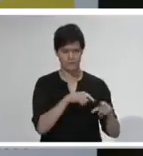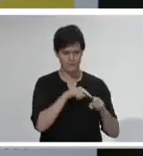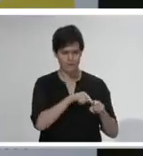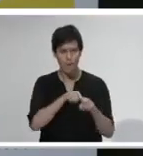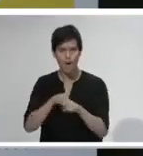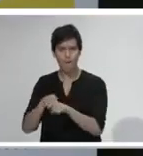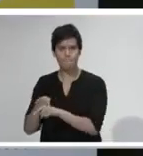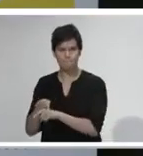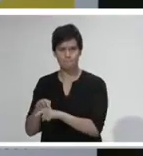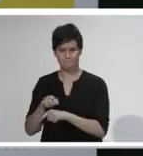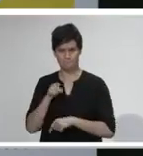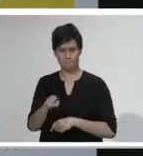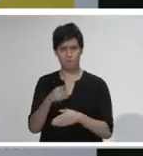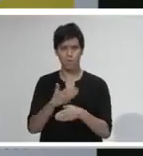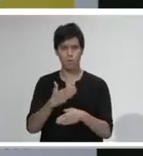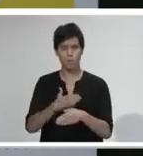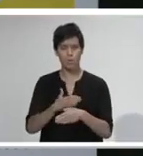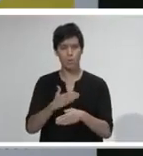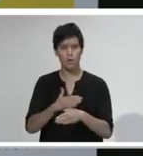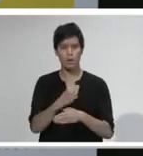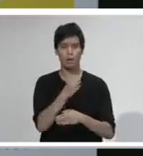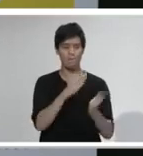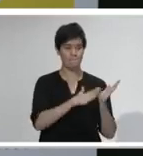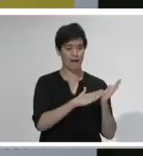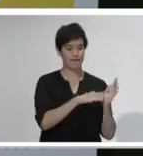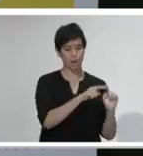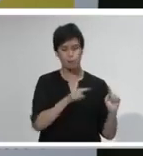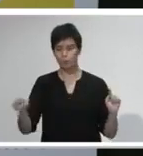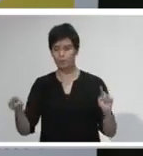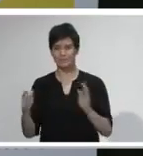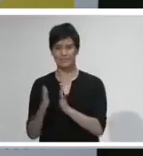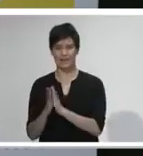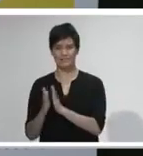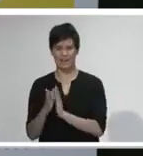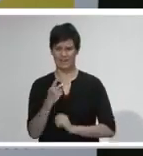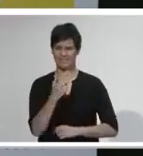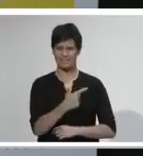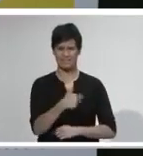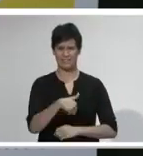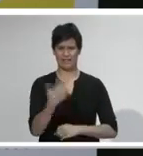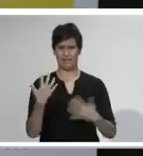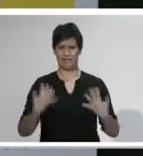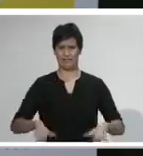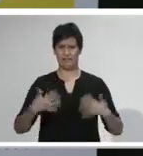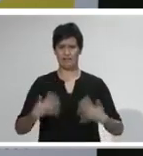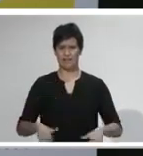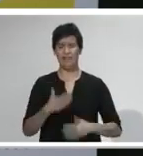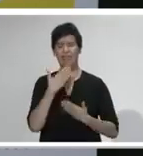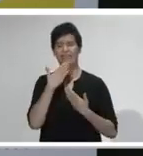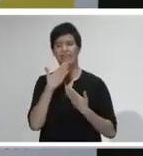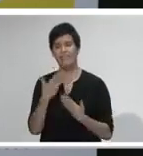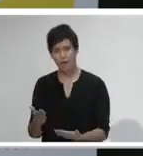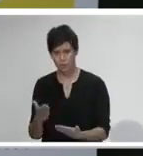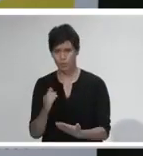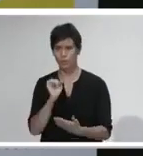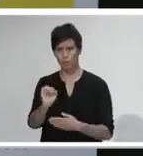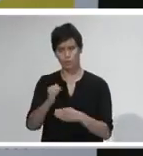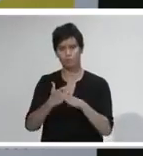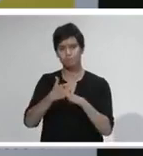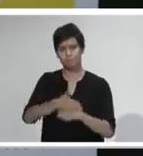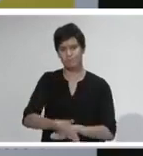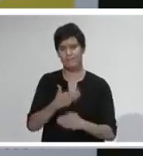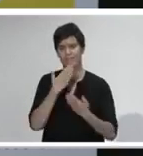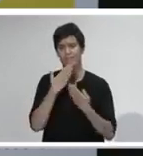seven days a week, and I just want to thank them for their efforts in helping lead New Zealand's response to this. So thank you very much